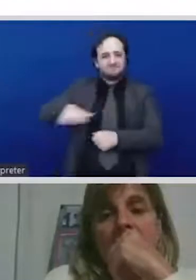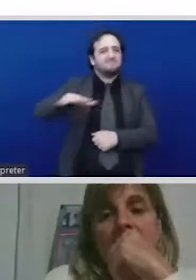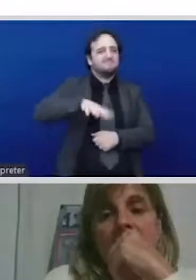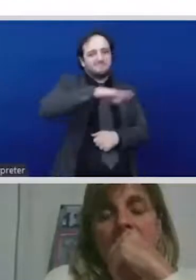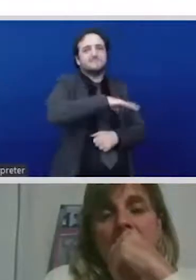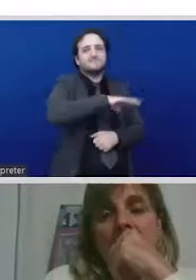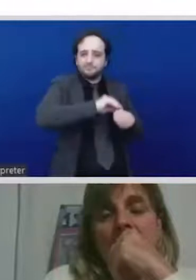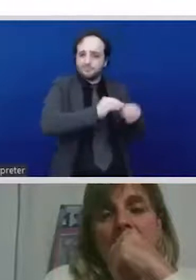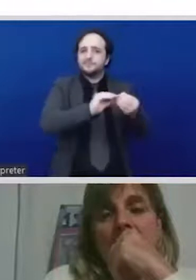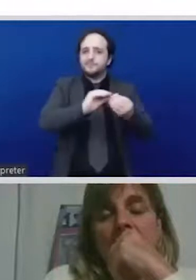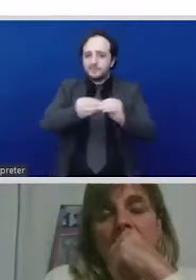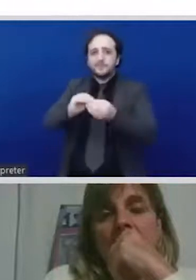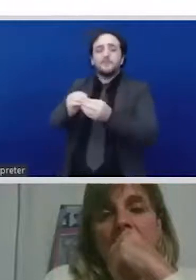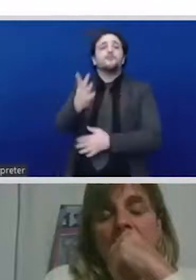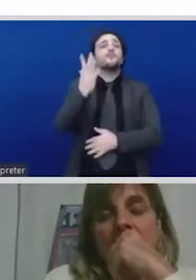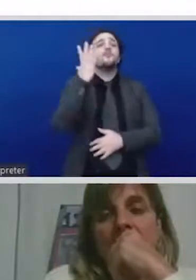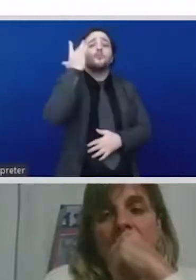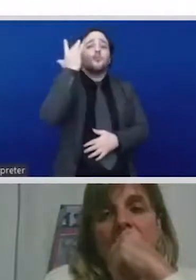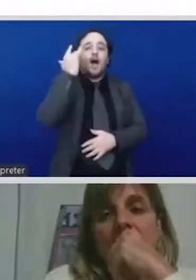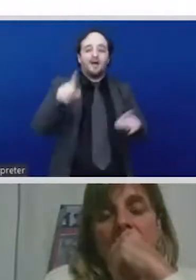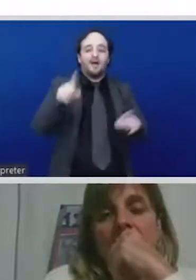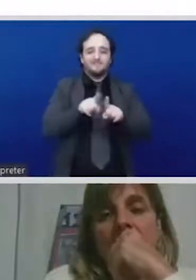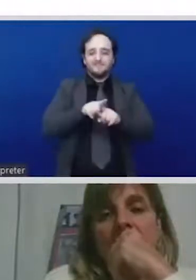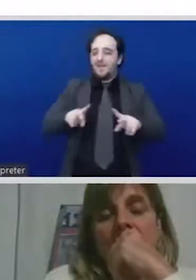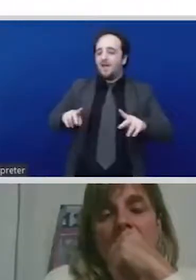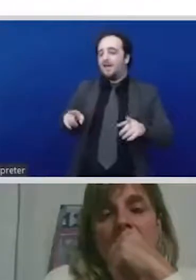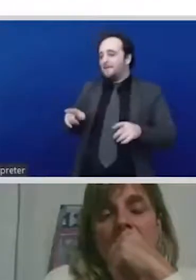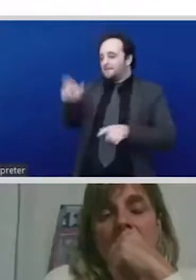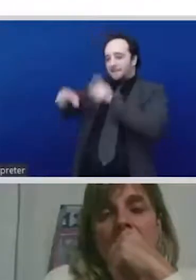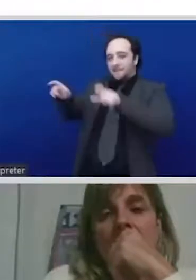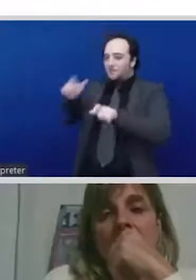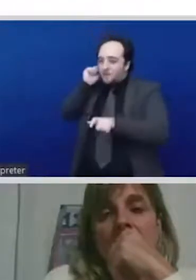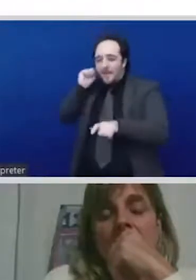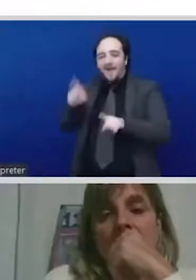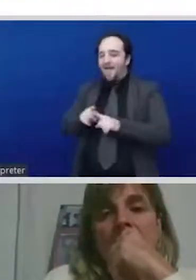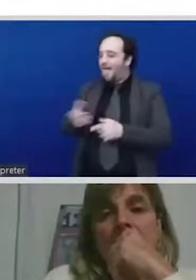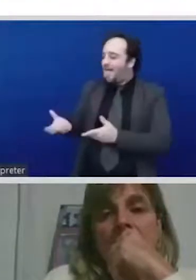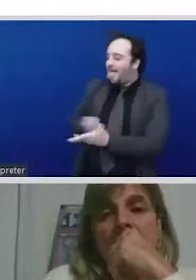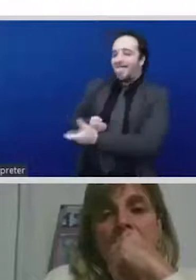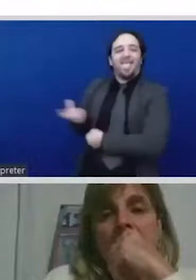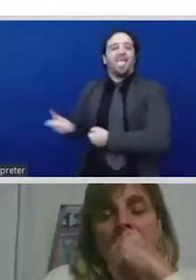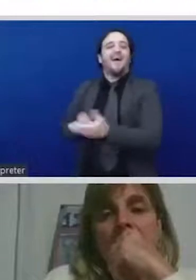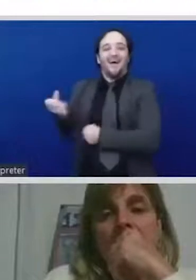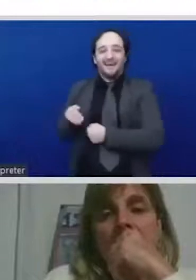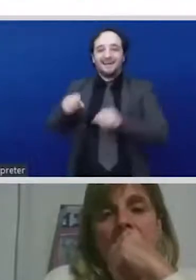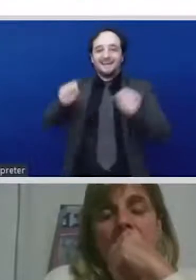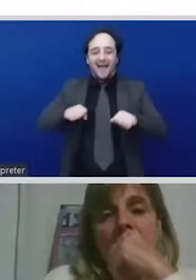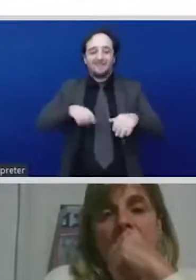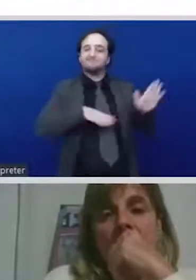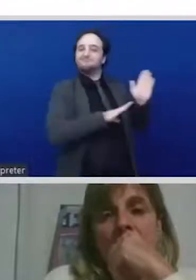extremely unequal but also economies that are not resilient and I think that's absolutely crucial